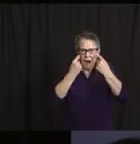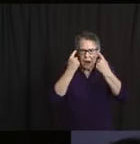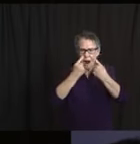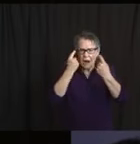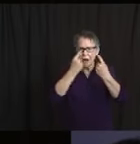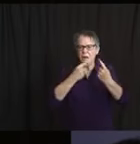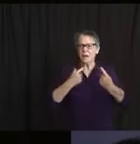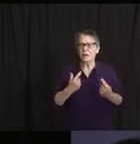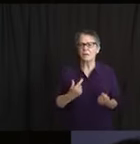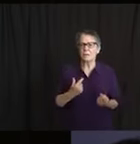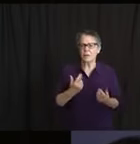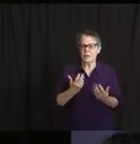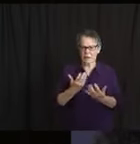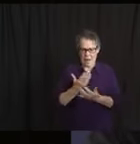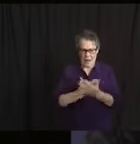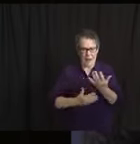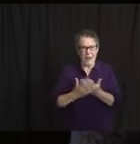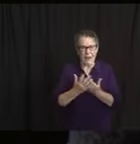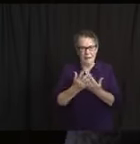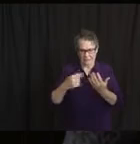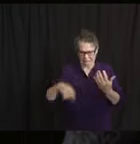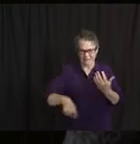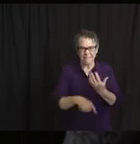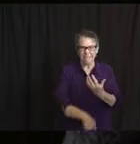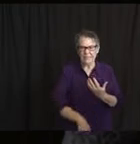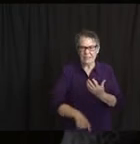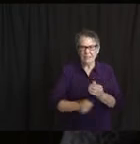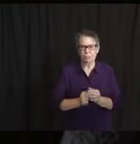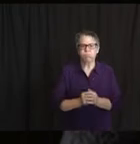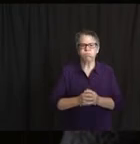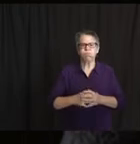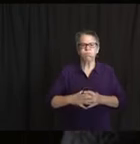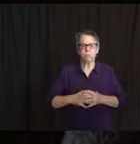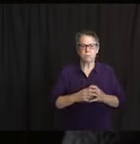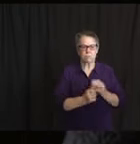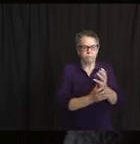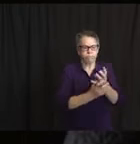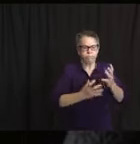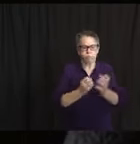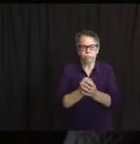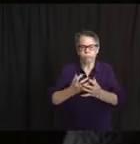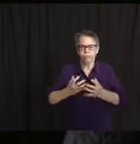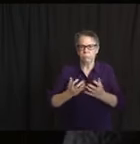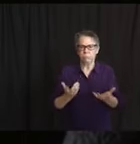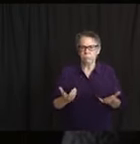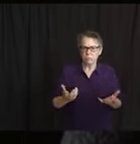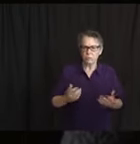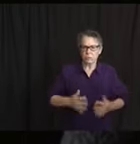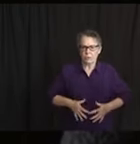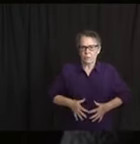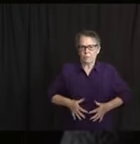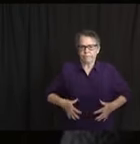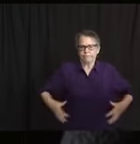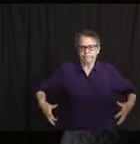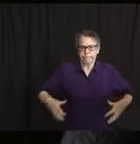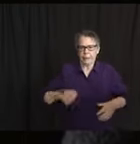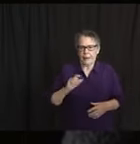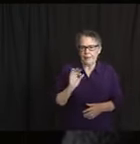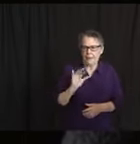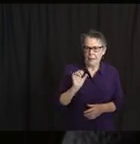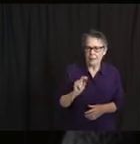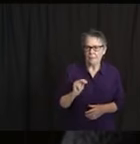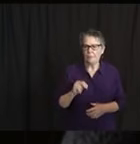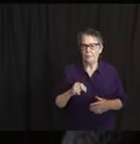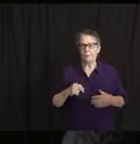foot swelling. The syndrome is also characterized, unfortunately, with potential multisystem organ